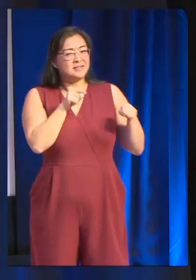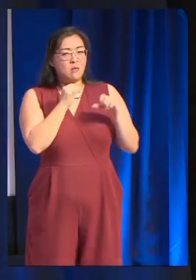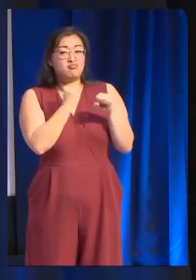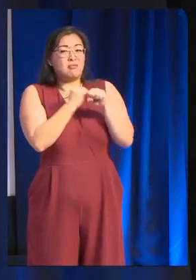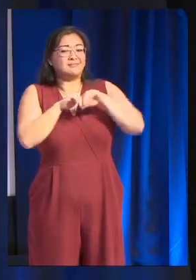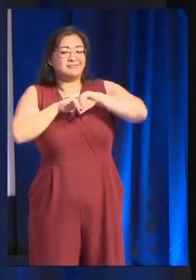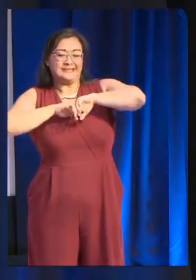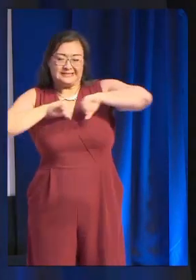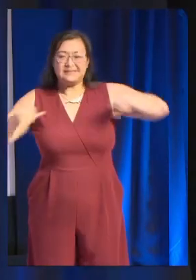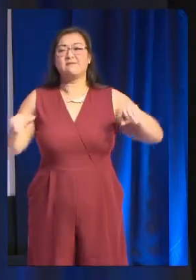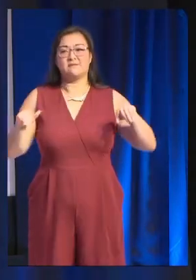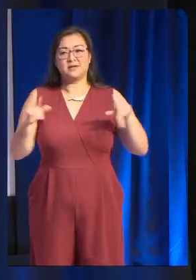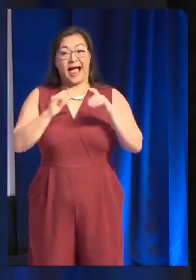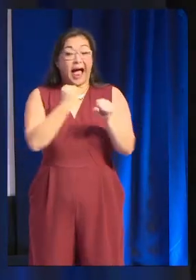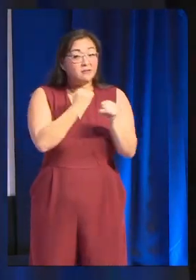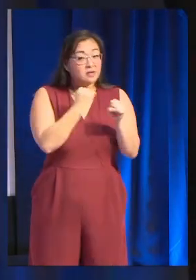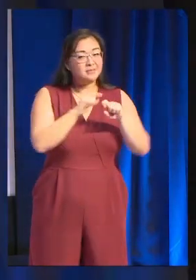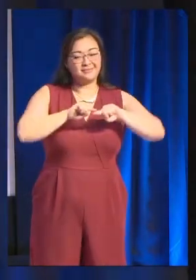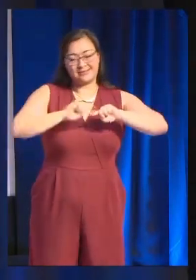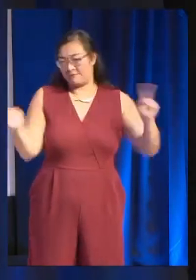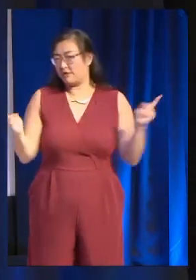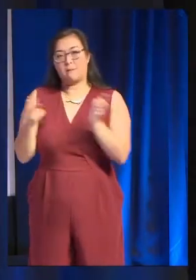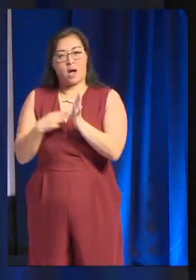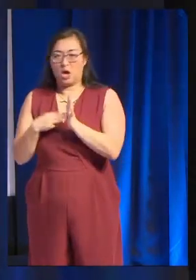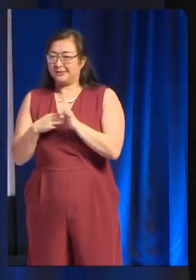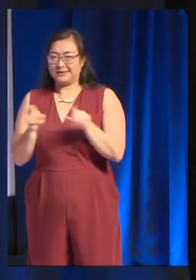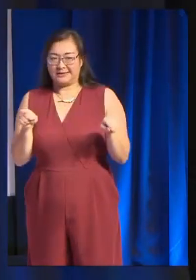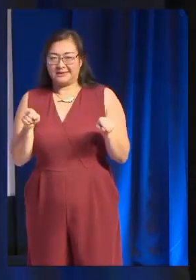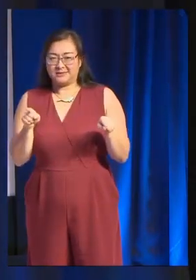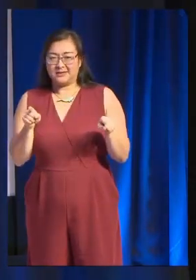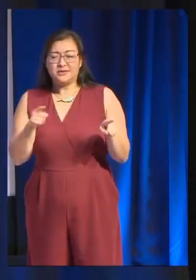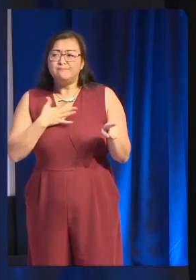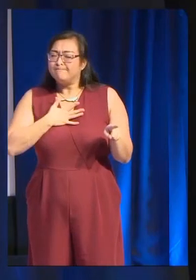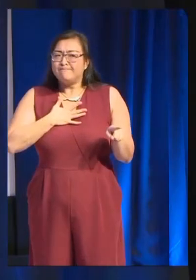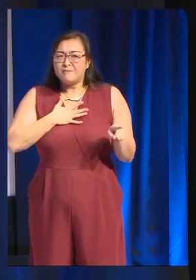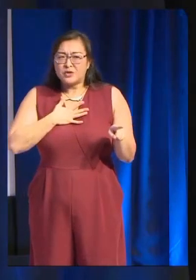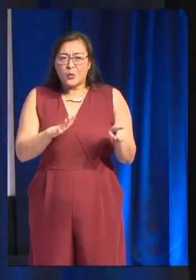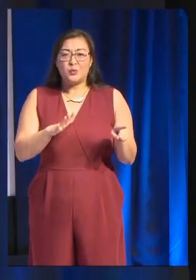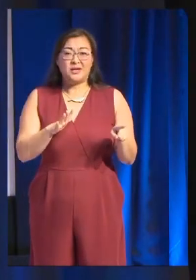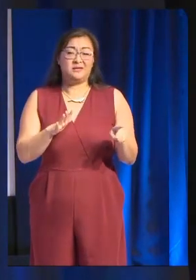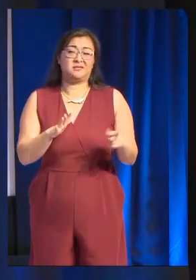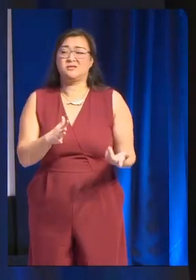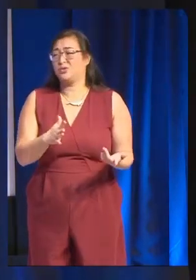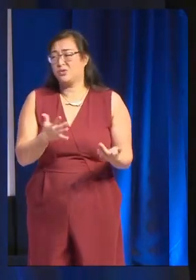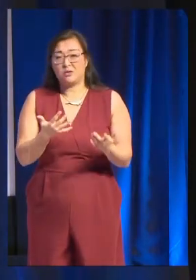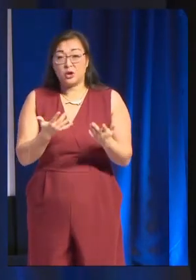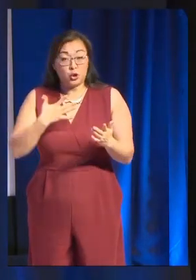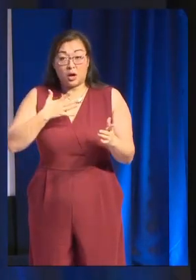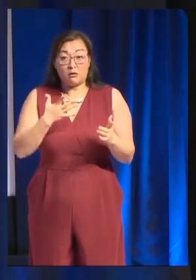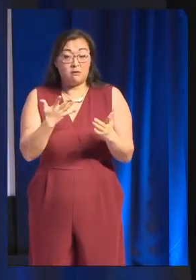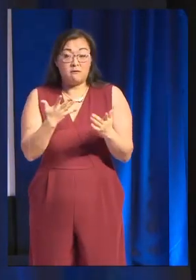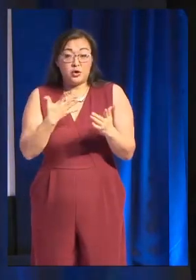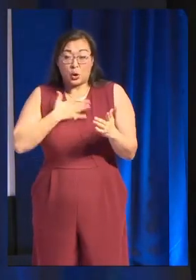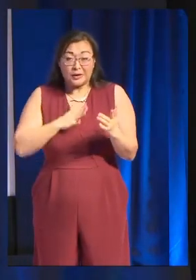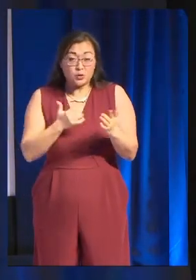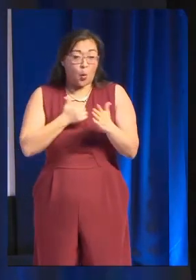me. So, I don't personally recommend it. And you don't need to be on the road doing events 15 weeks of the year, getting sick